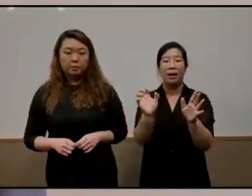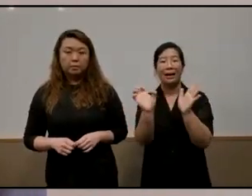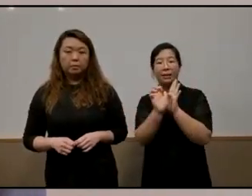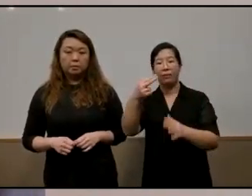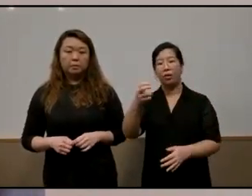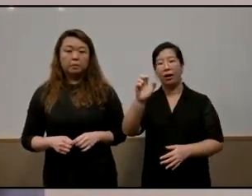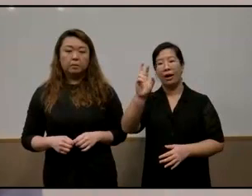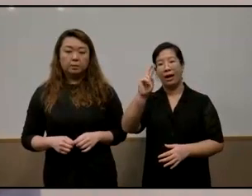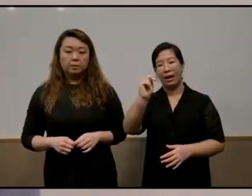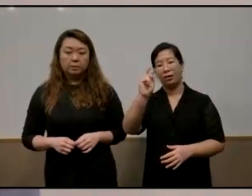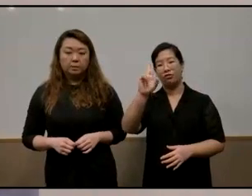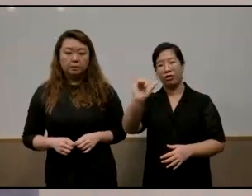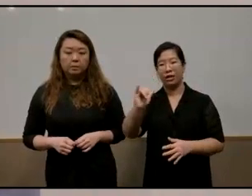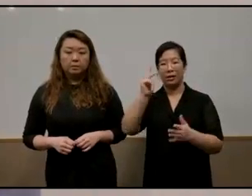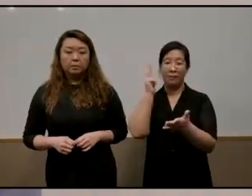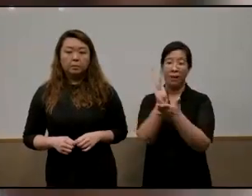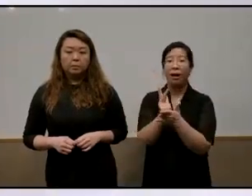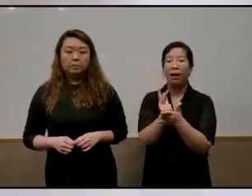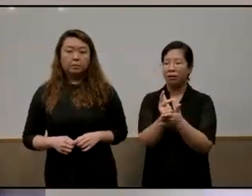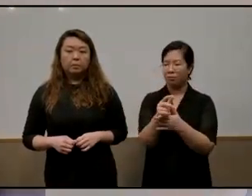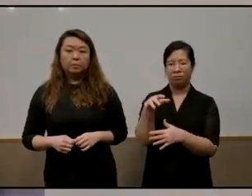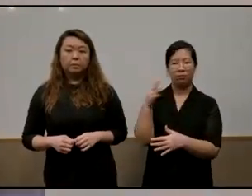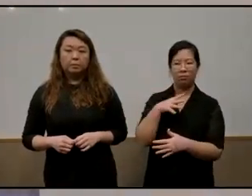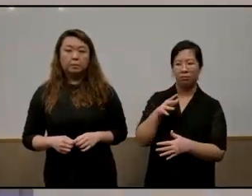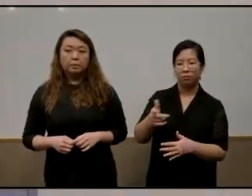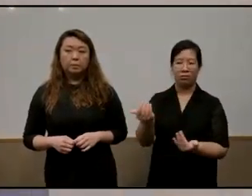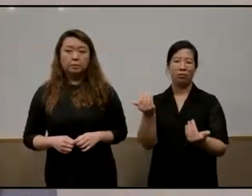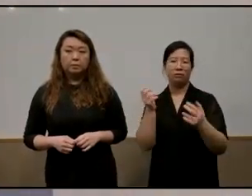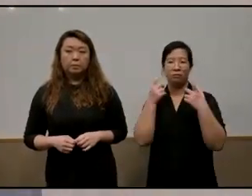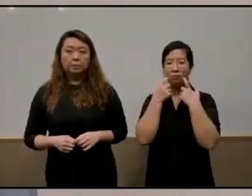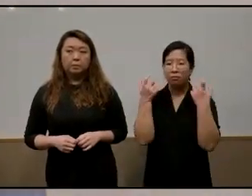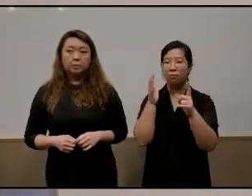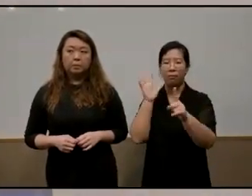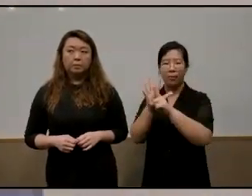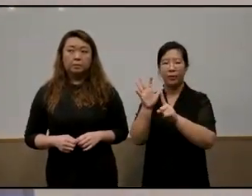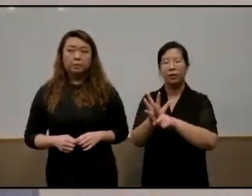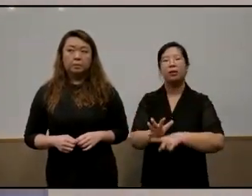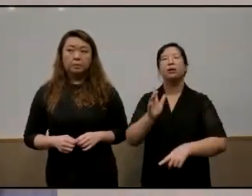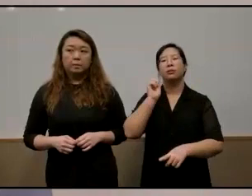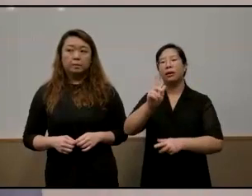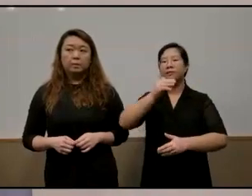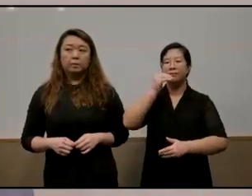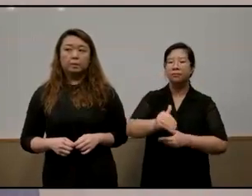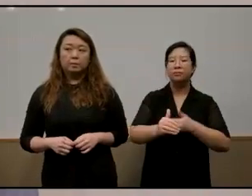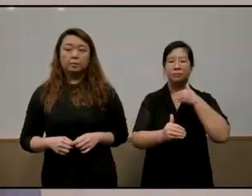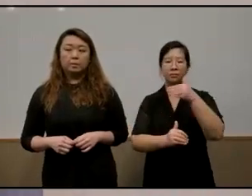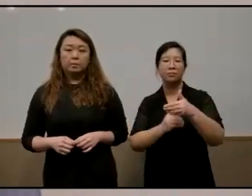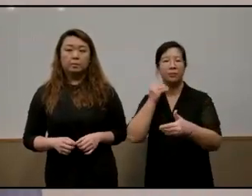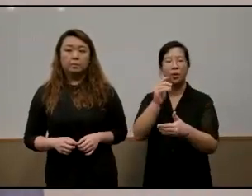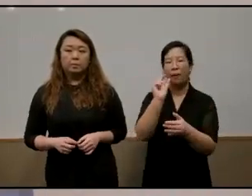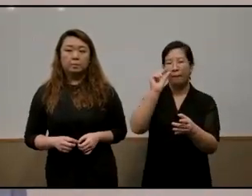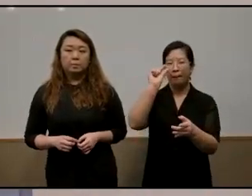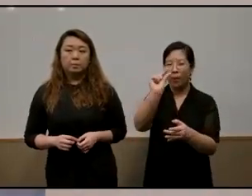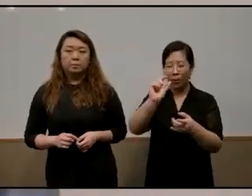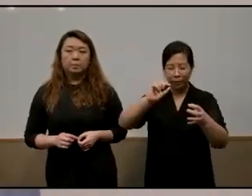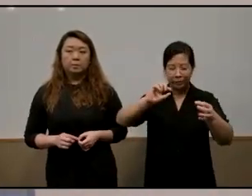and there is a school with a reputation but along the way little manipulations like that are